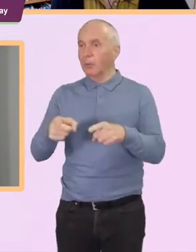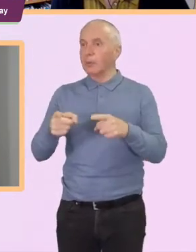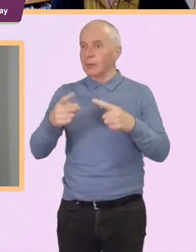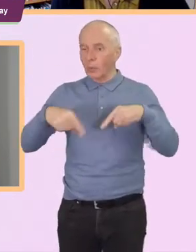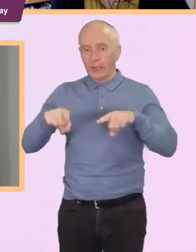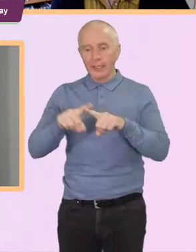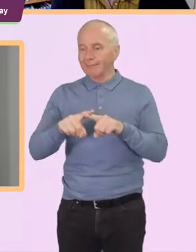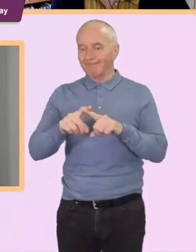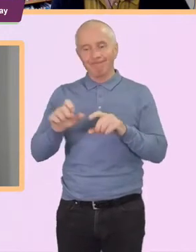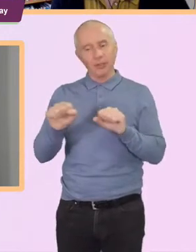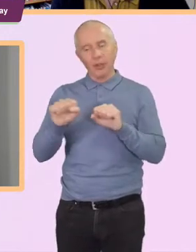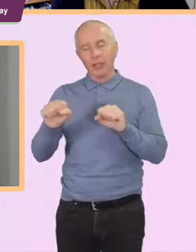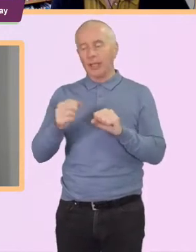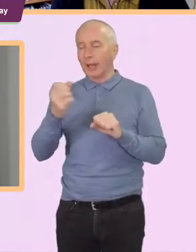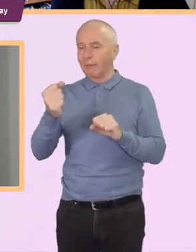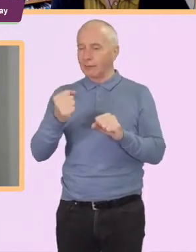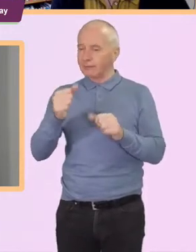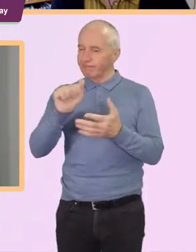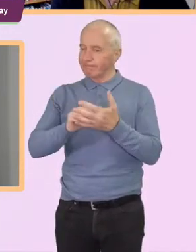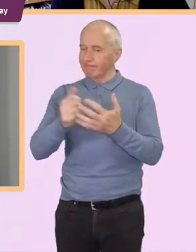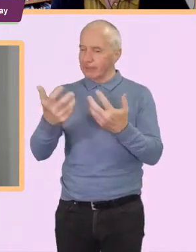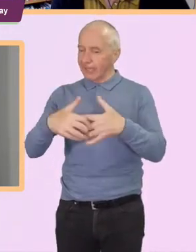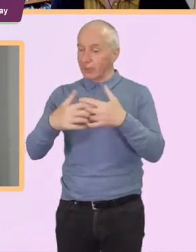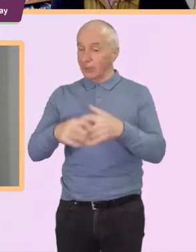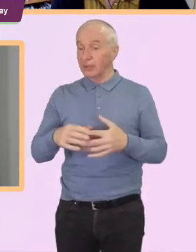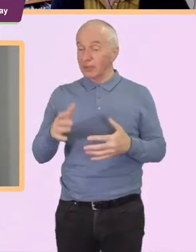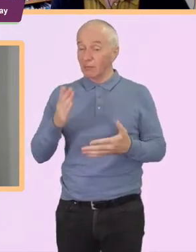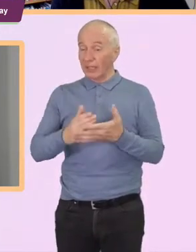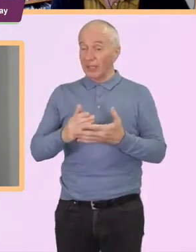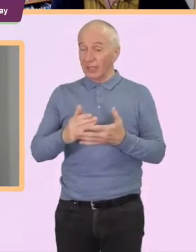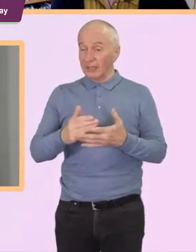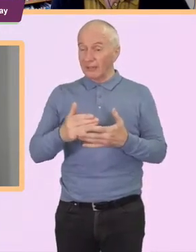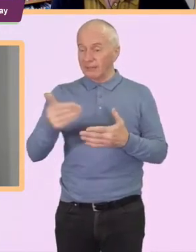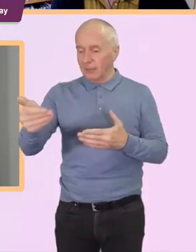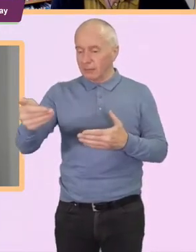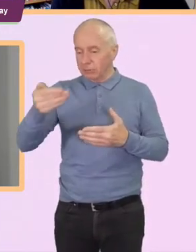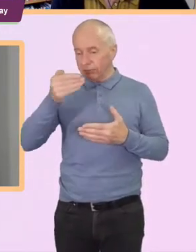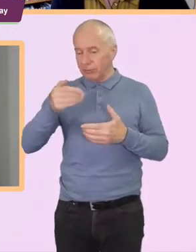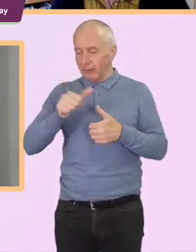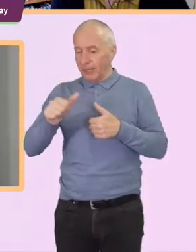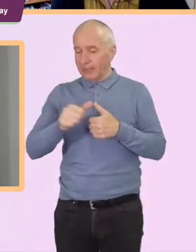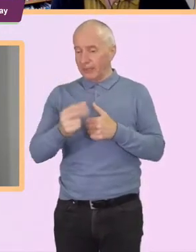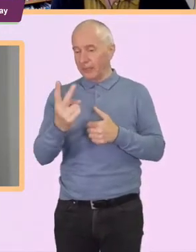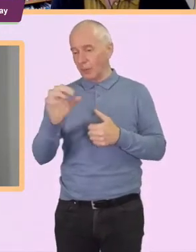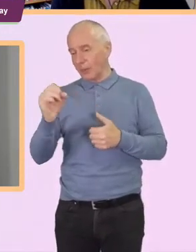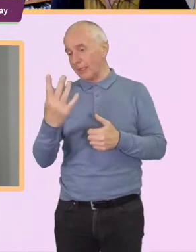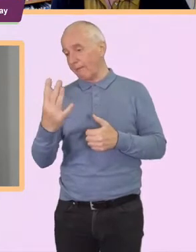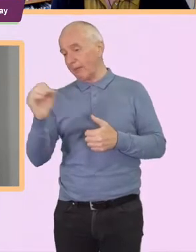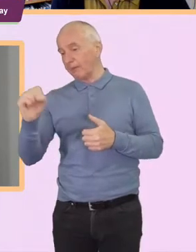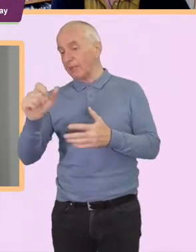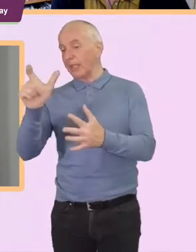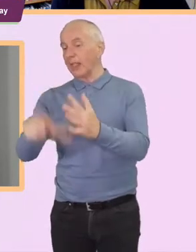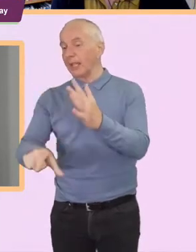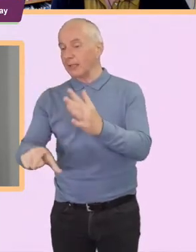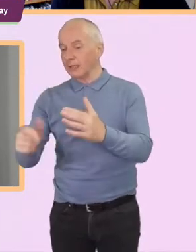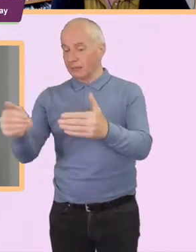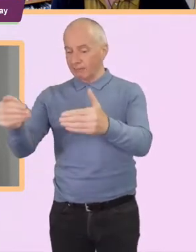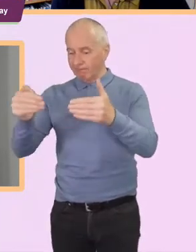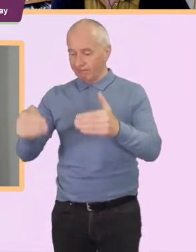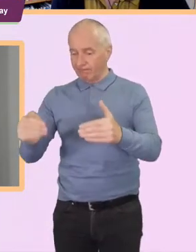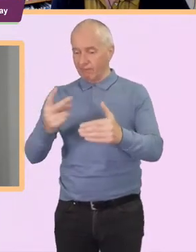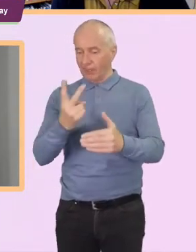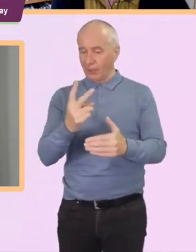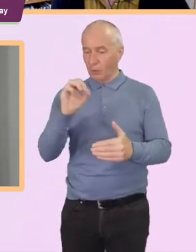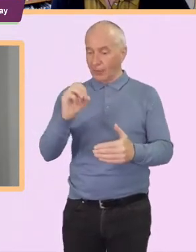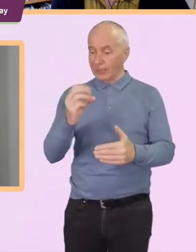I would say the sooner the better 2050 is quite late. I think 2030 practically